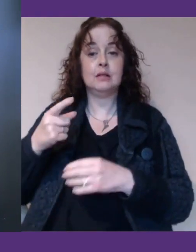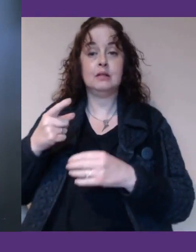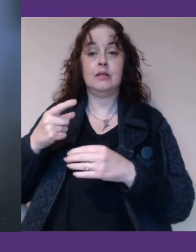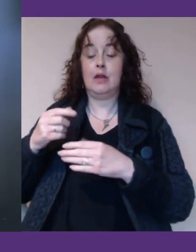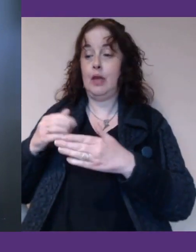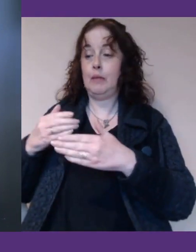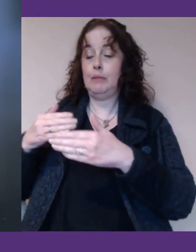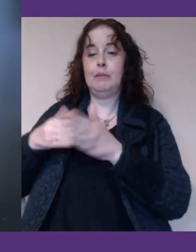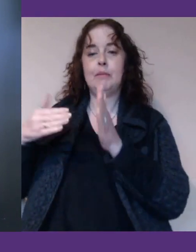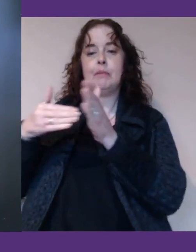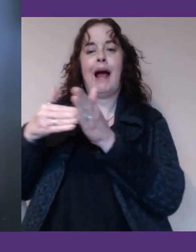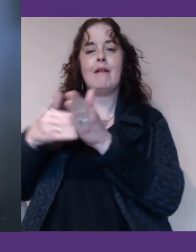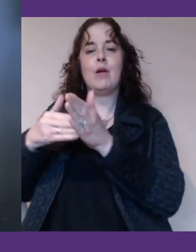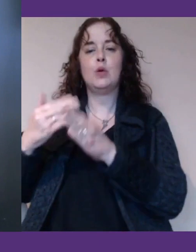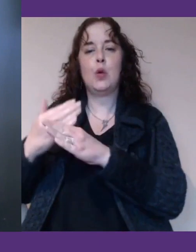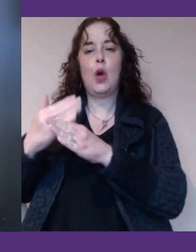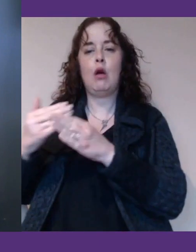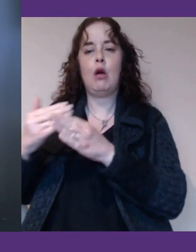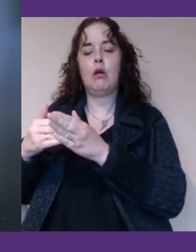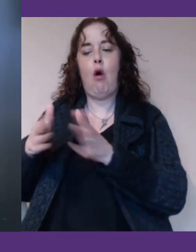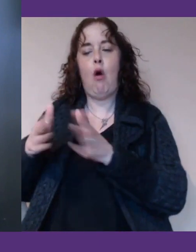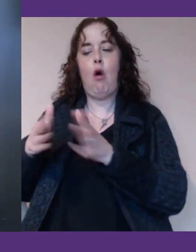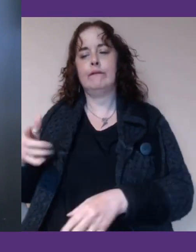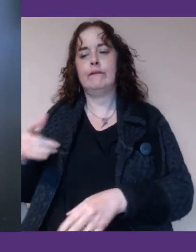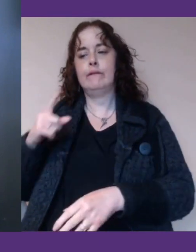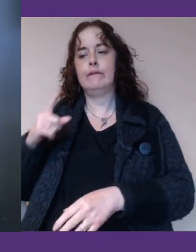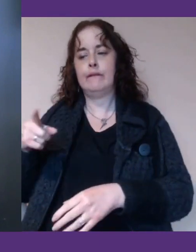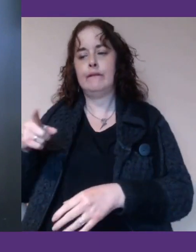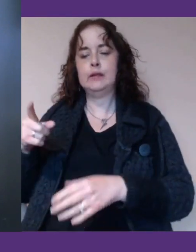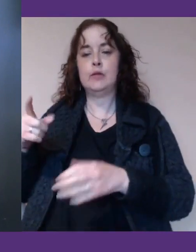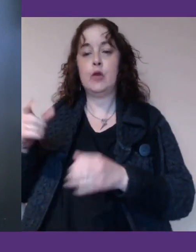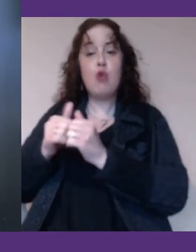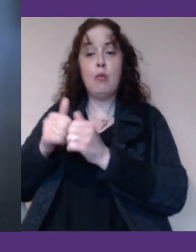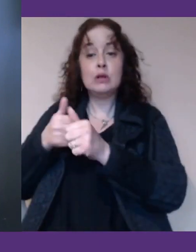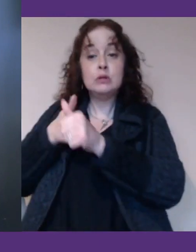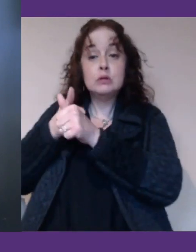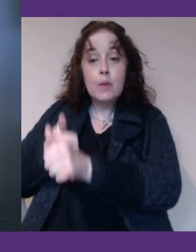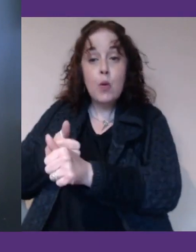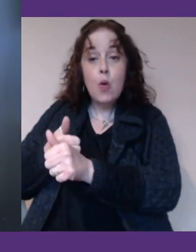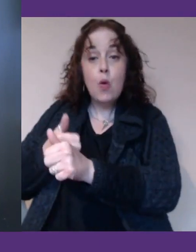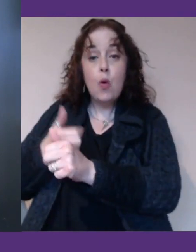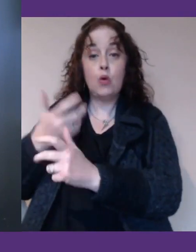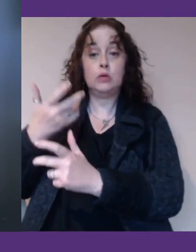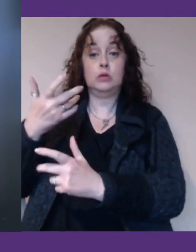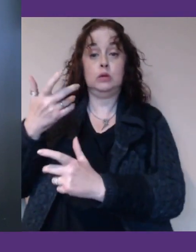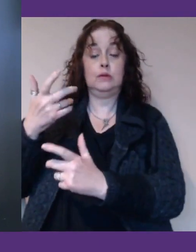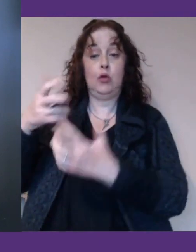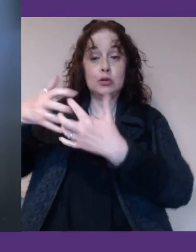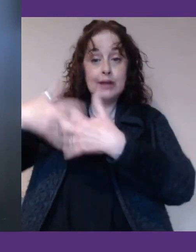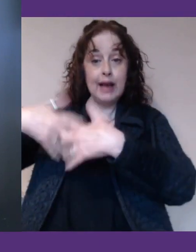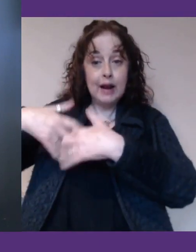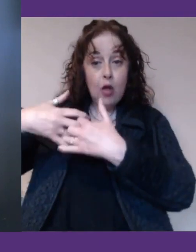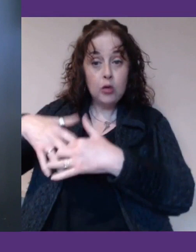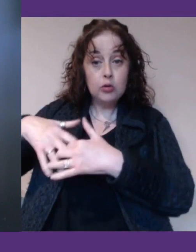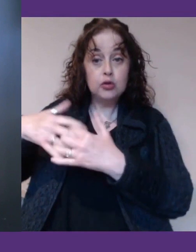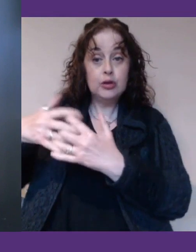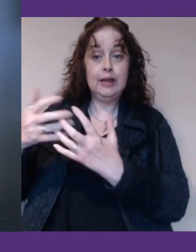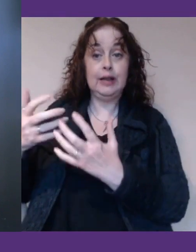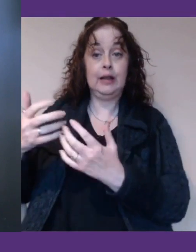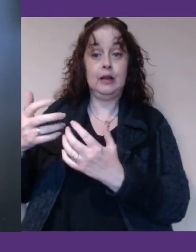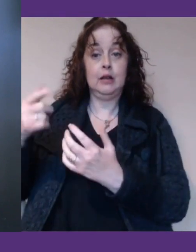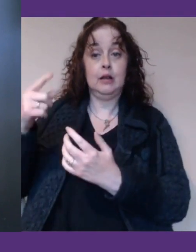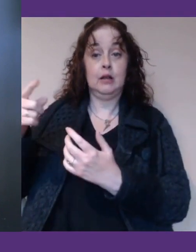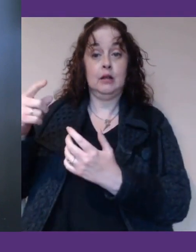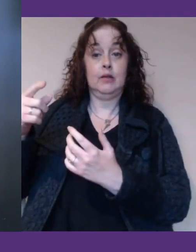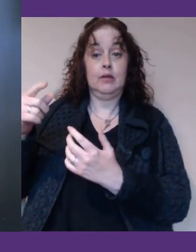appropriate supports to accommodations and technology to remove barriers to work, and then